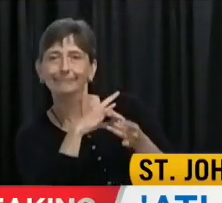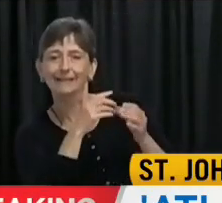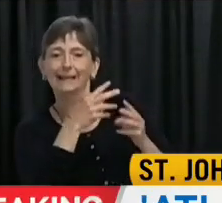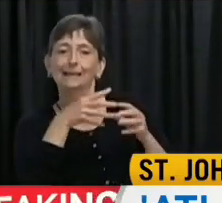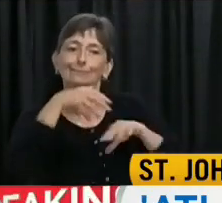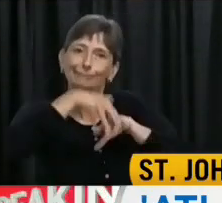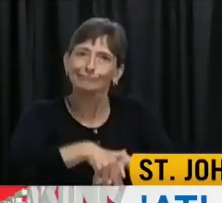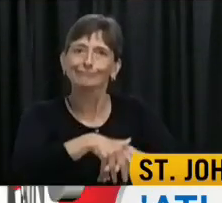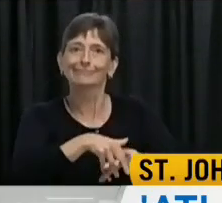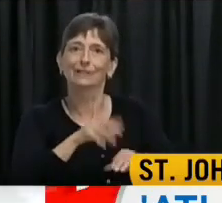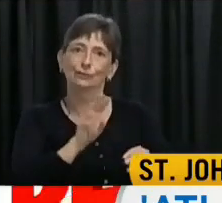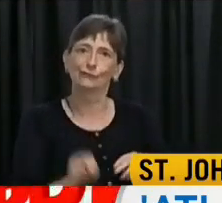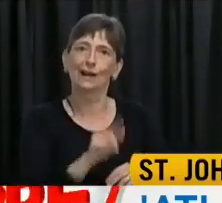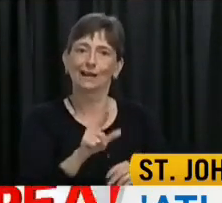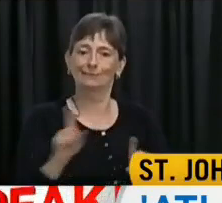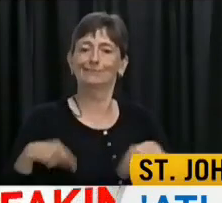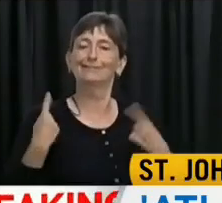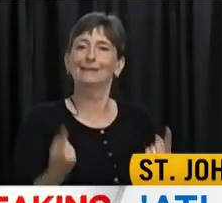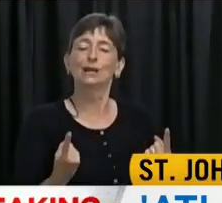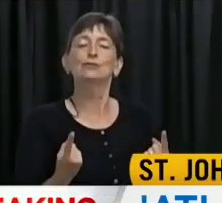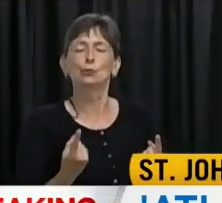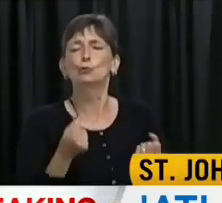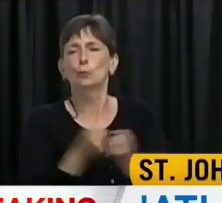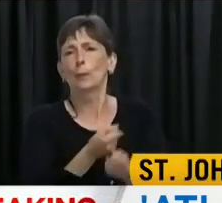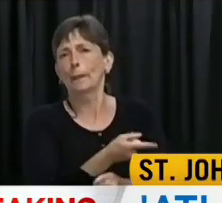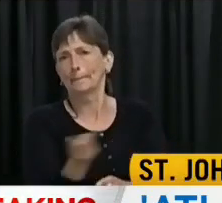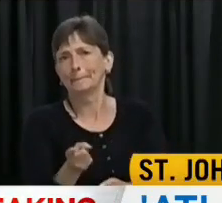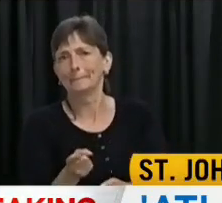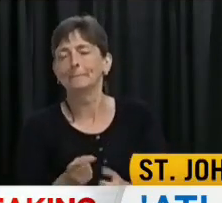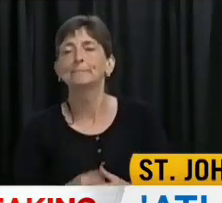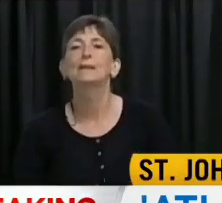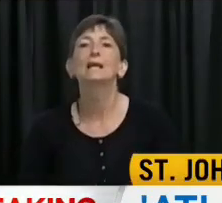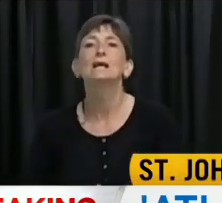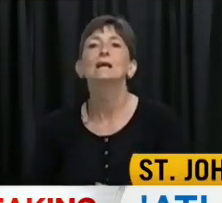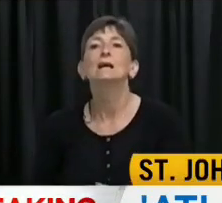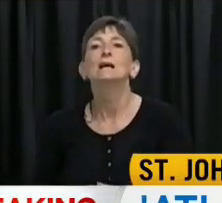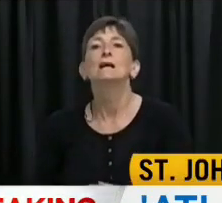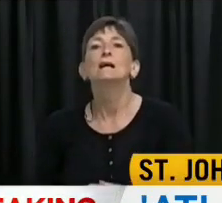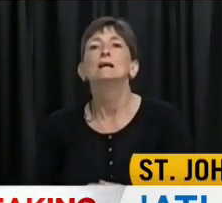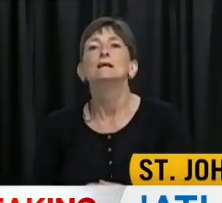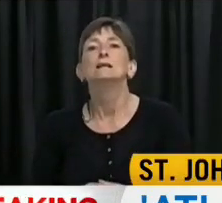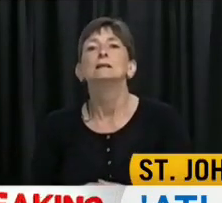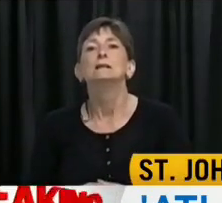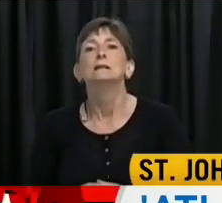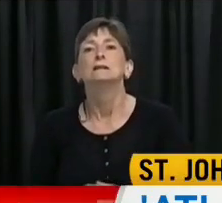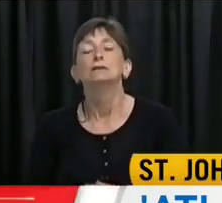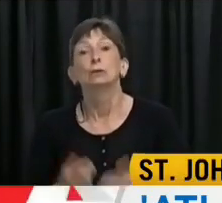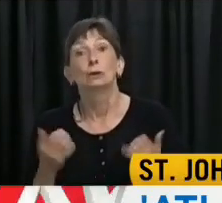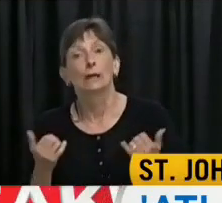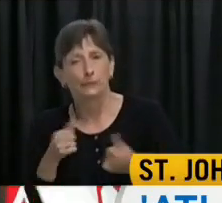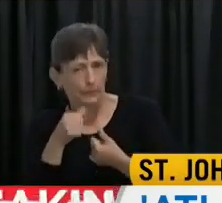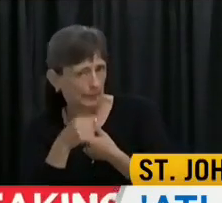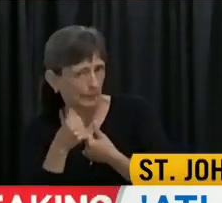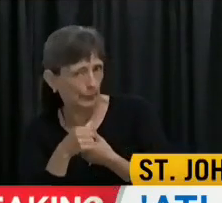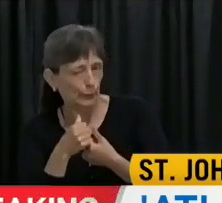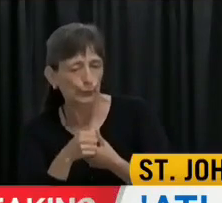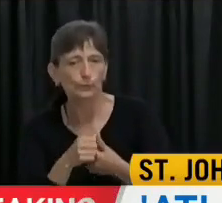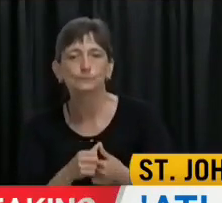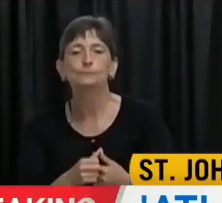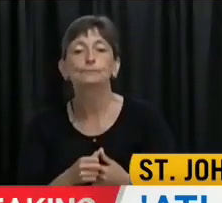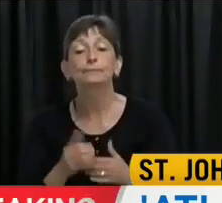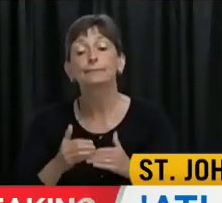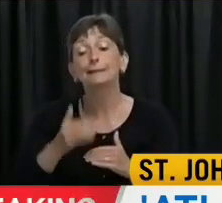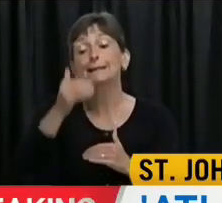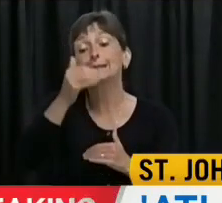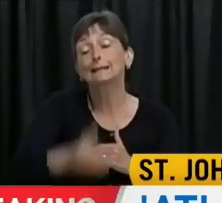Now before I conclude my remarks for today, and before I pass it over to the Minister for his comments, a reminder to everyone is